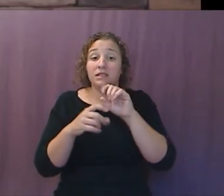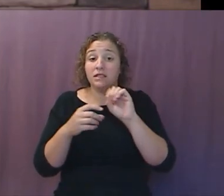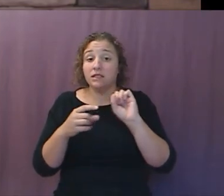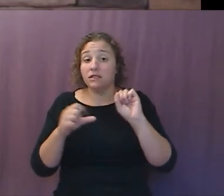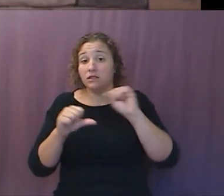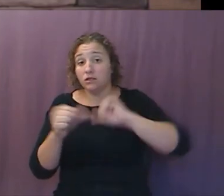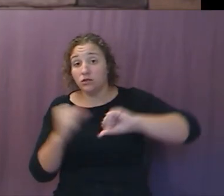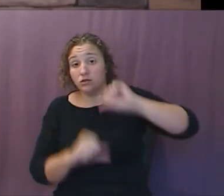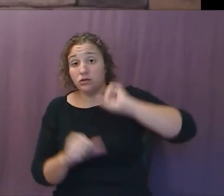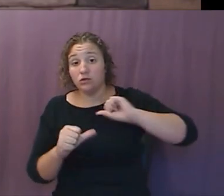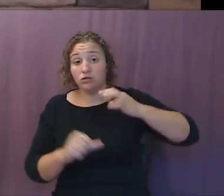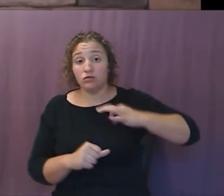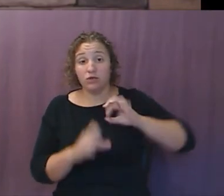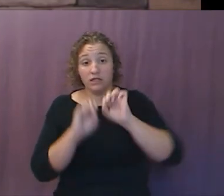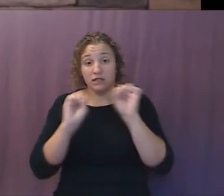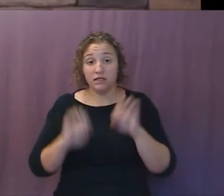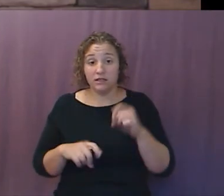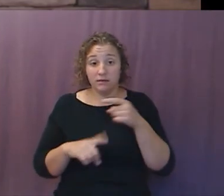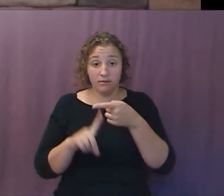China is a hint.